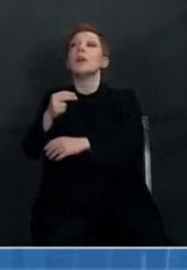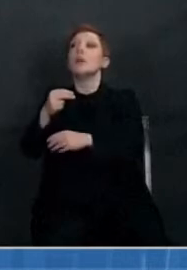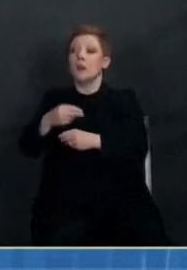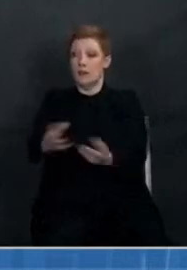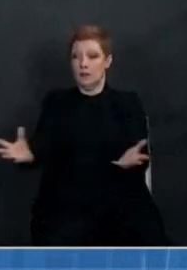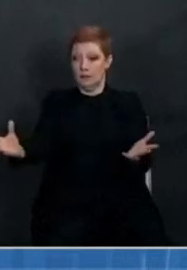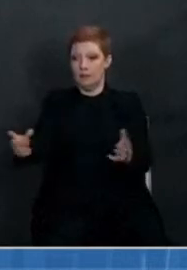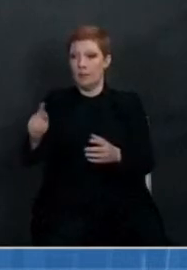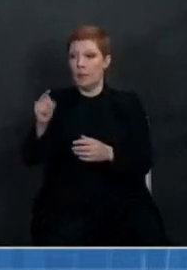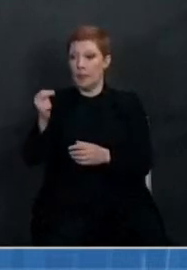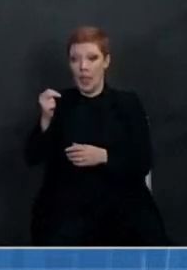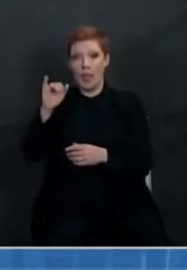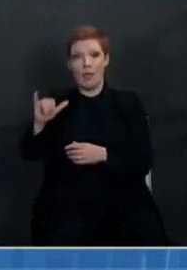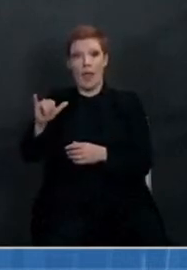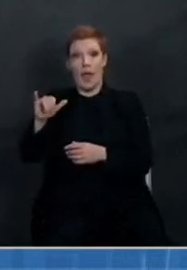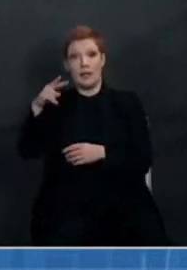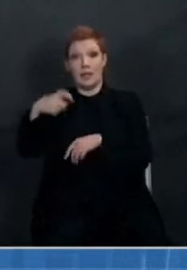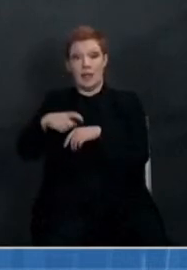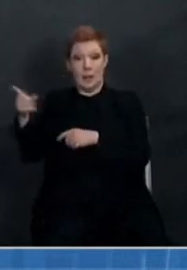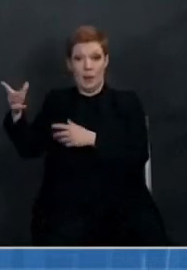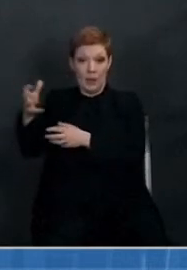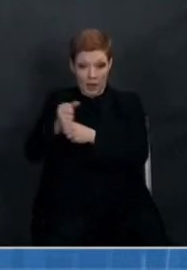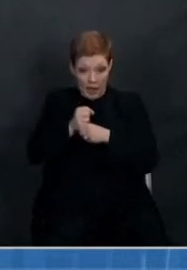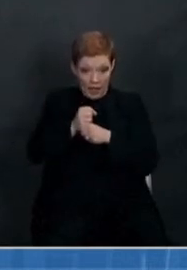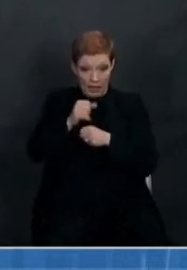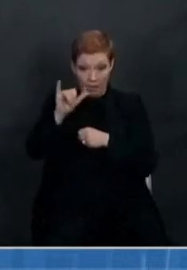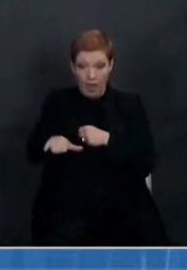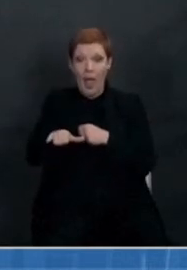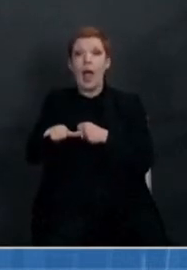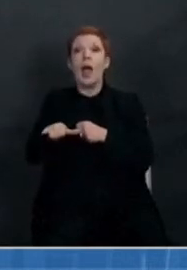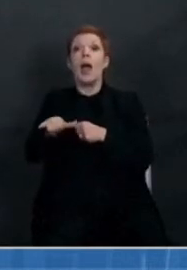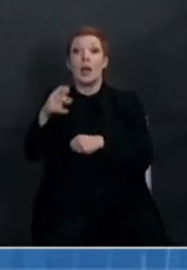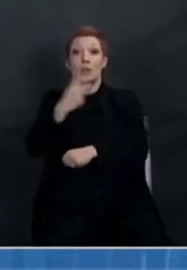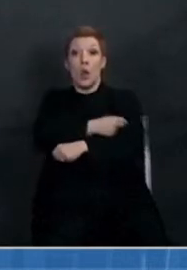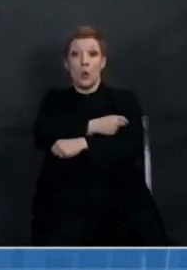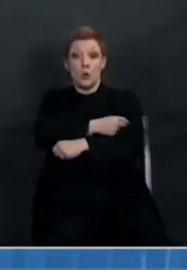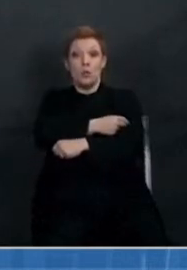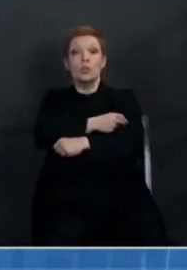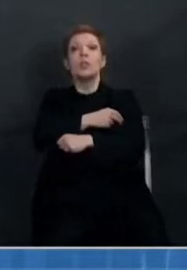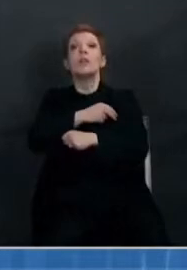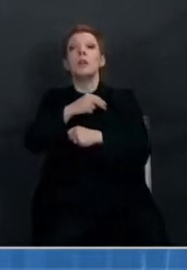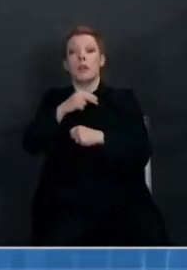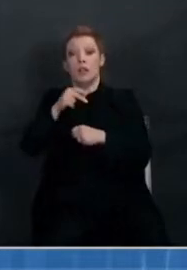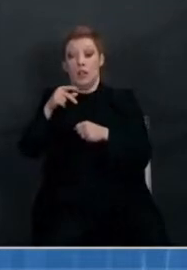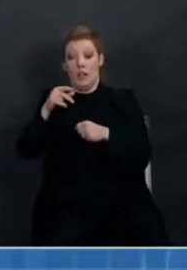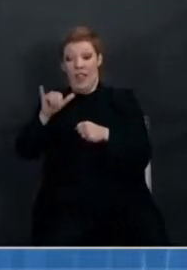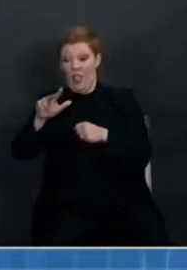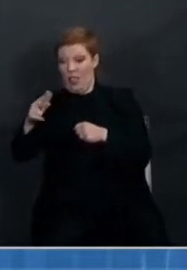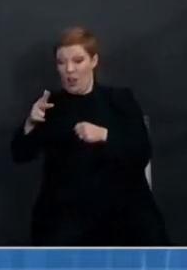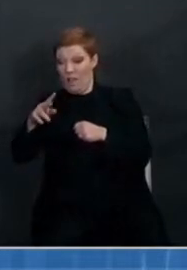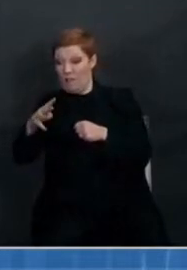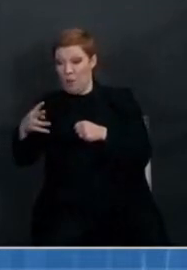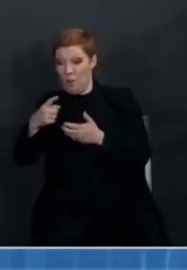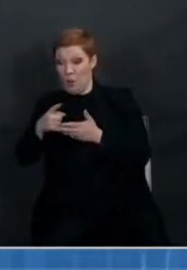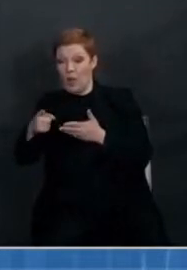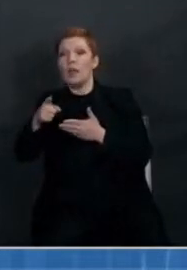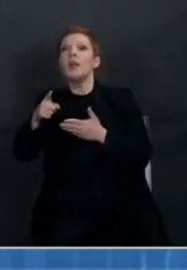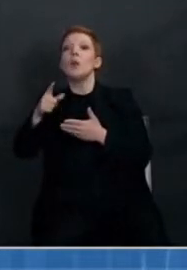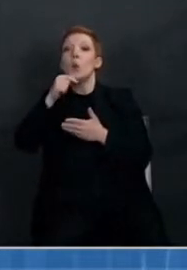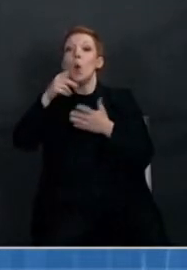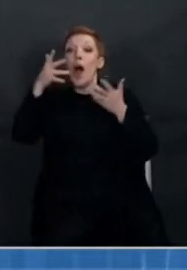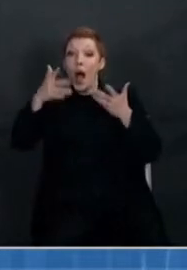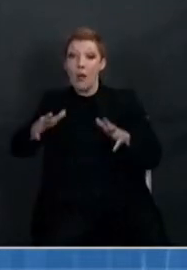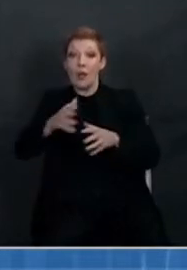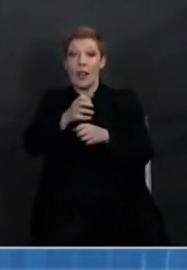when you're at that third or fourth week, the first priority will always be to get the people who've gotten their first doses